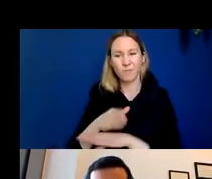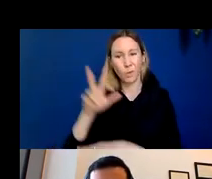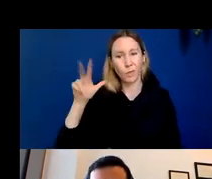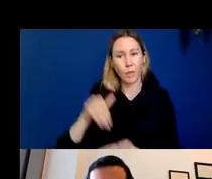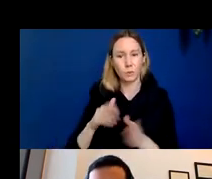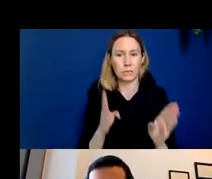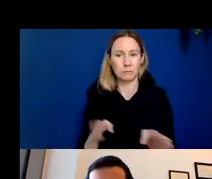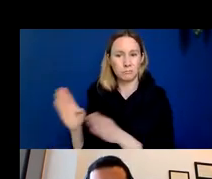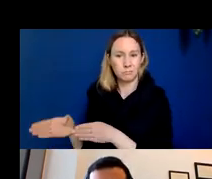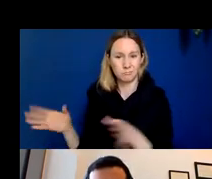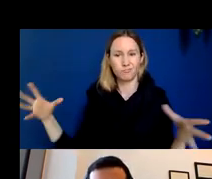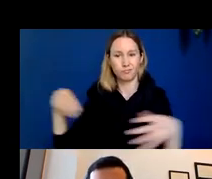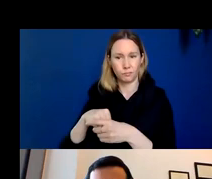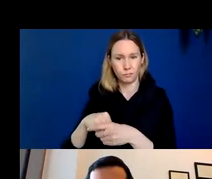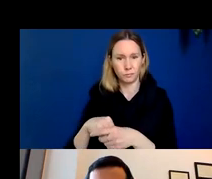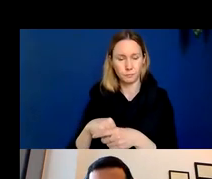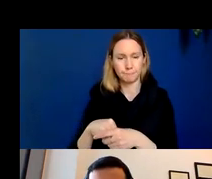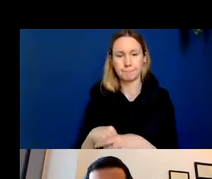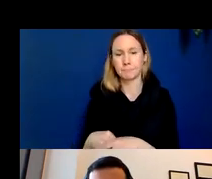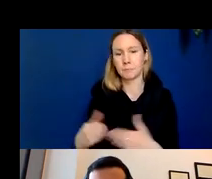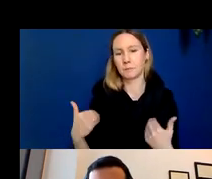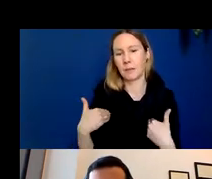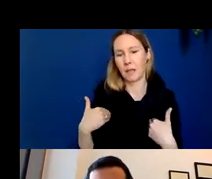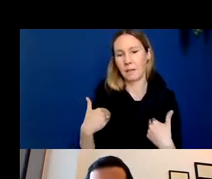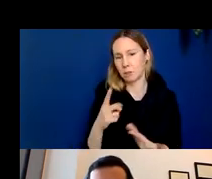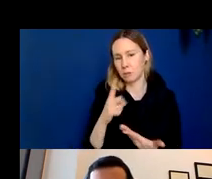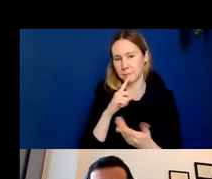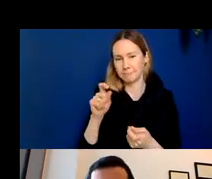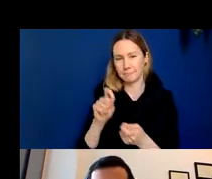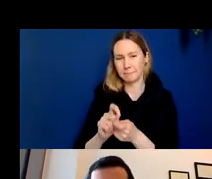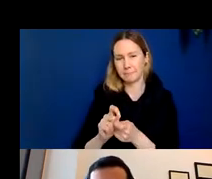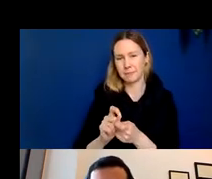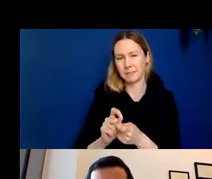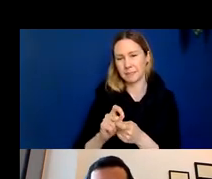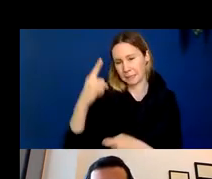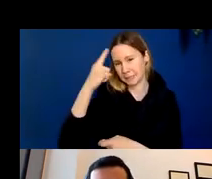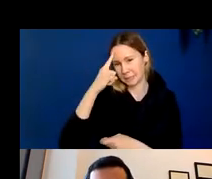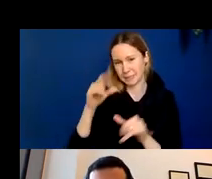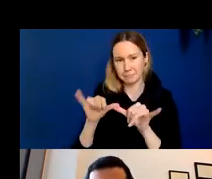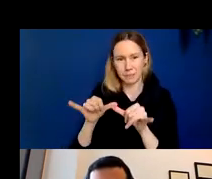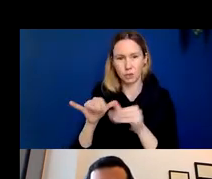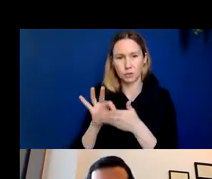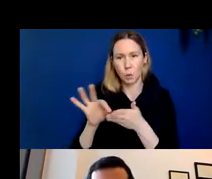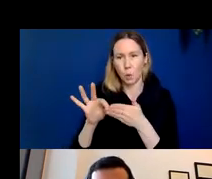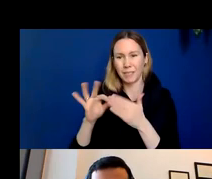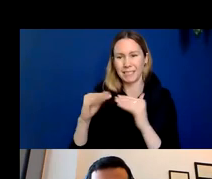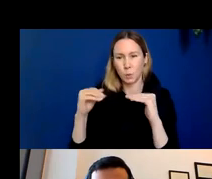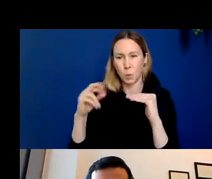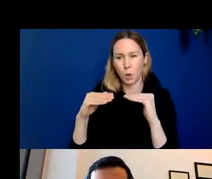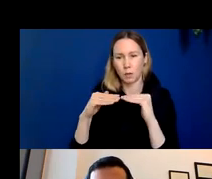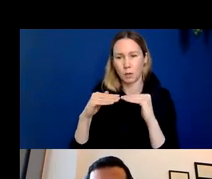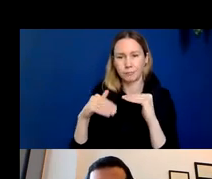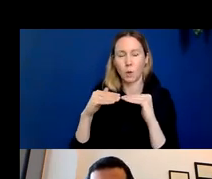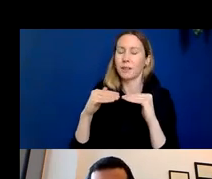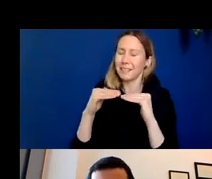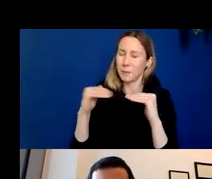altogether people that had a mini mental status score of equal or greater to 24 so relatively mild